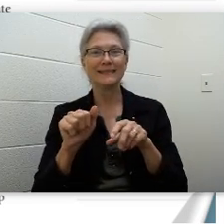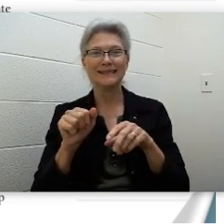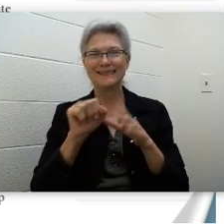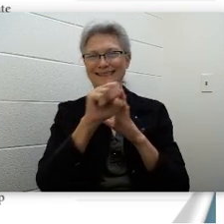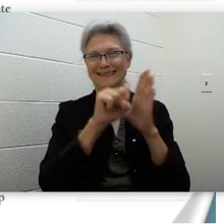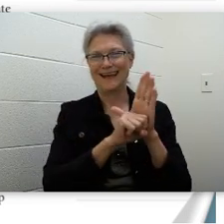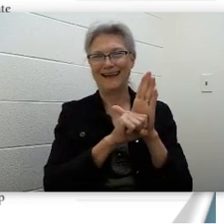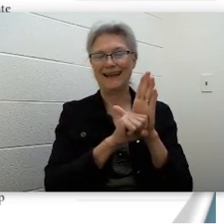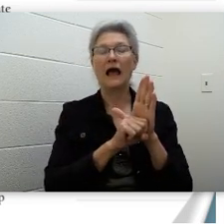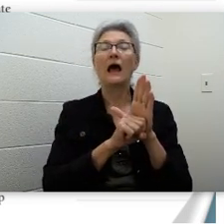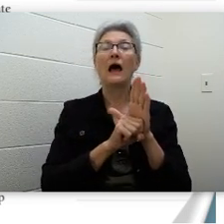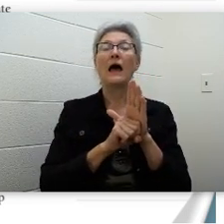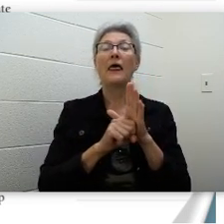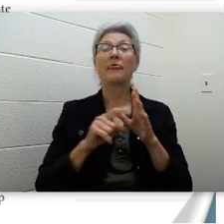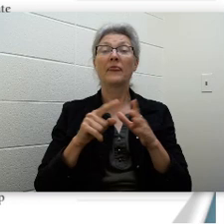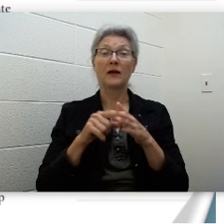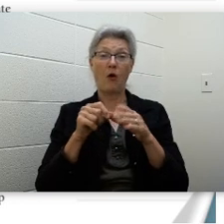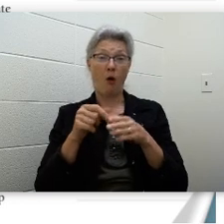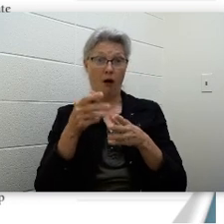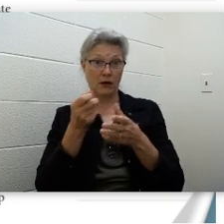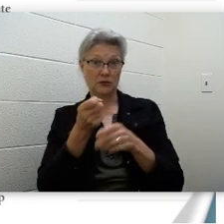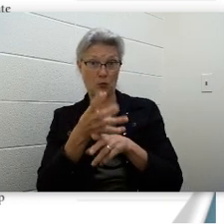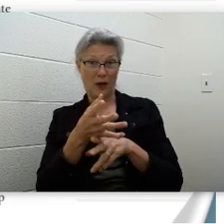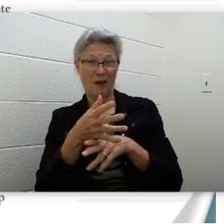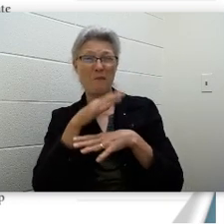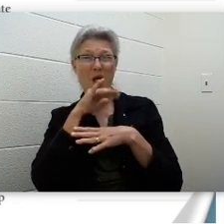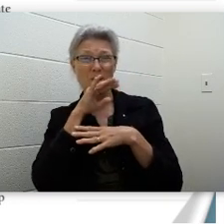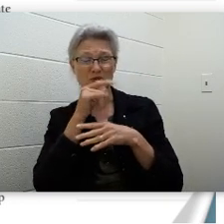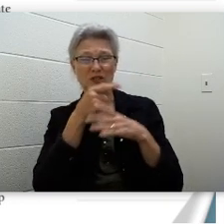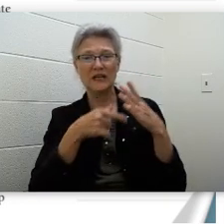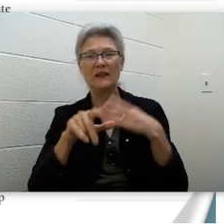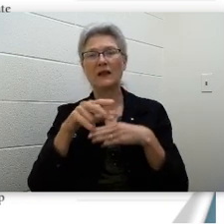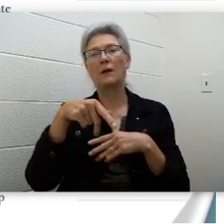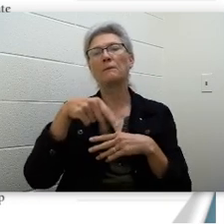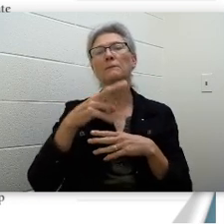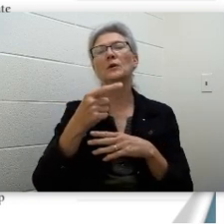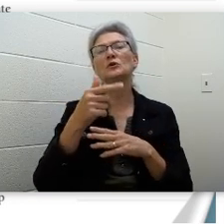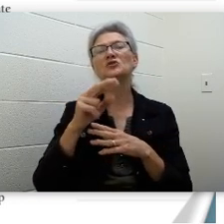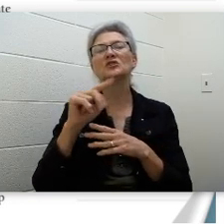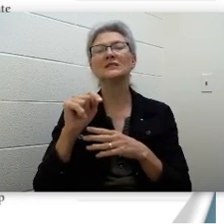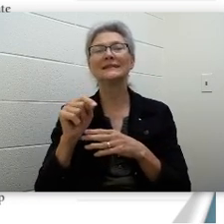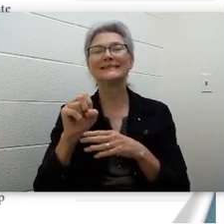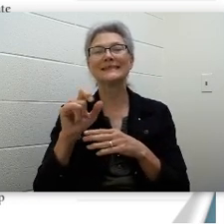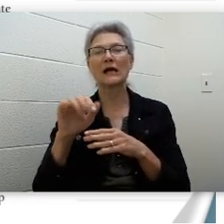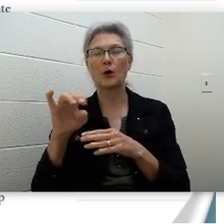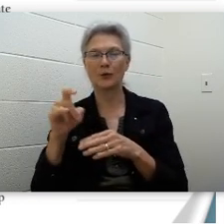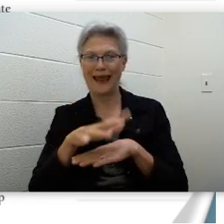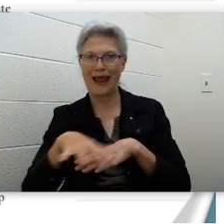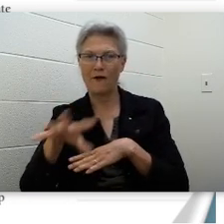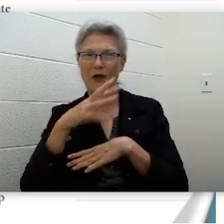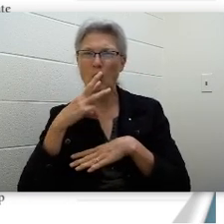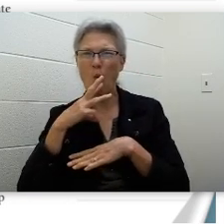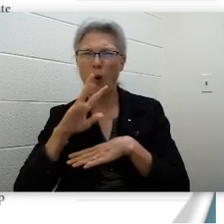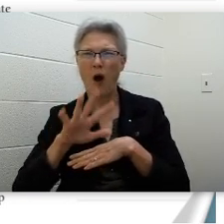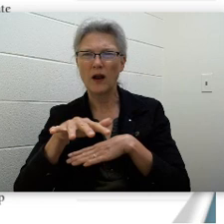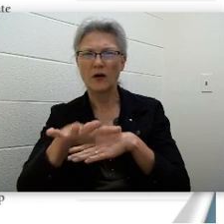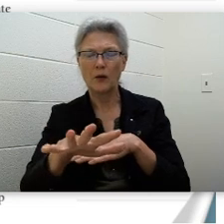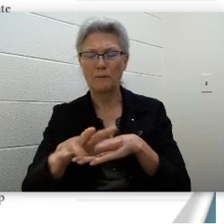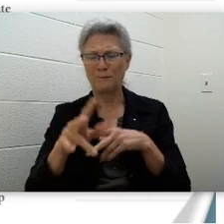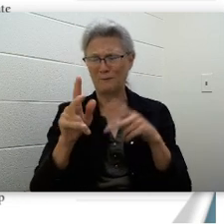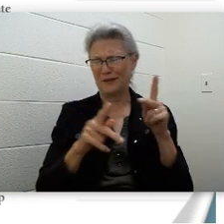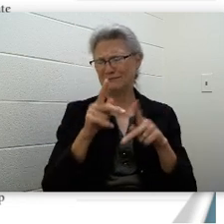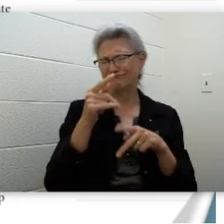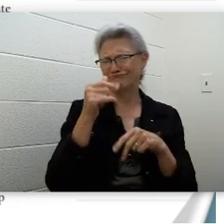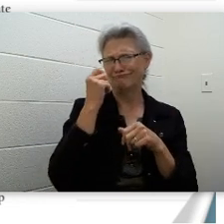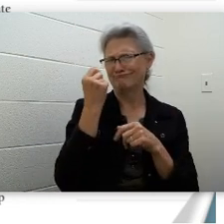The decline of shellfish. The the state's economy. Few people realize how important the shellfish industry is to